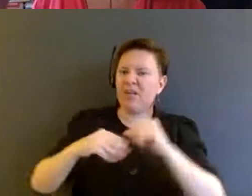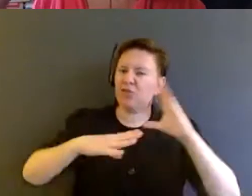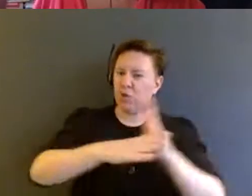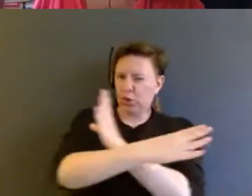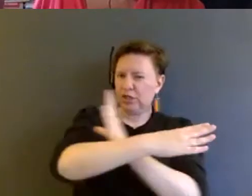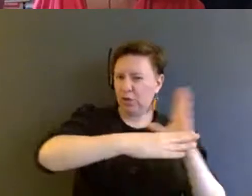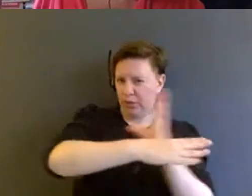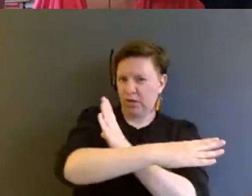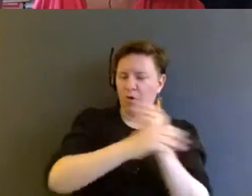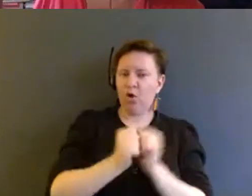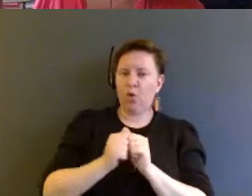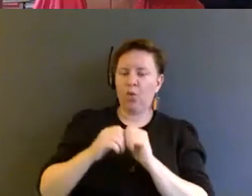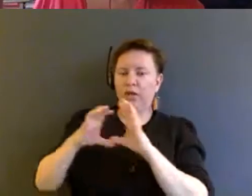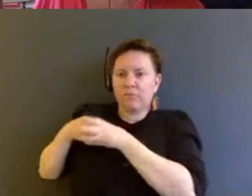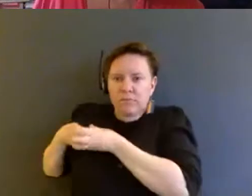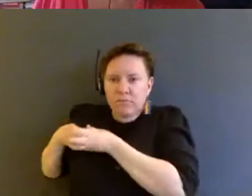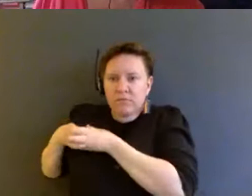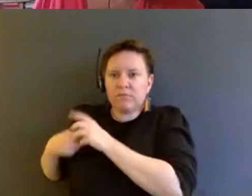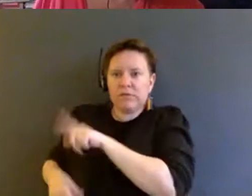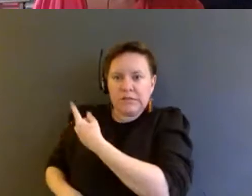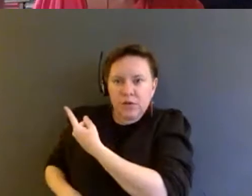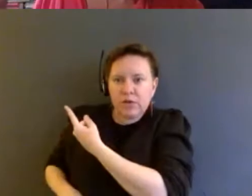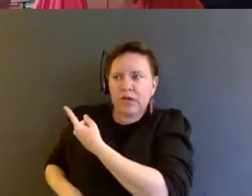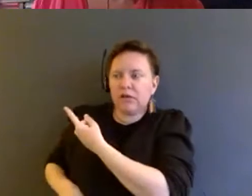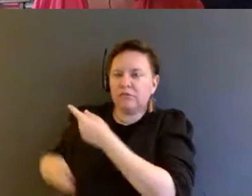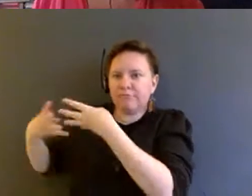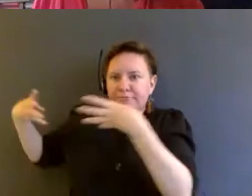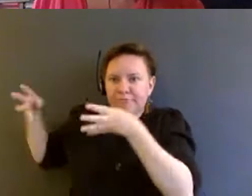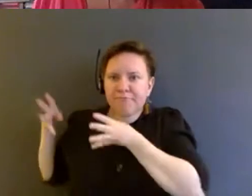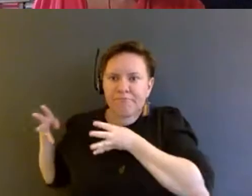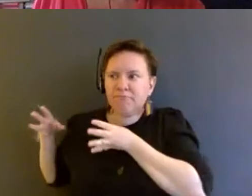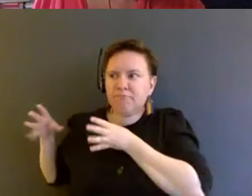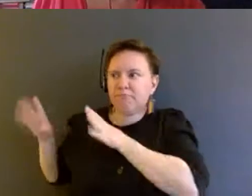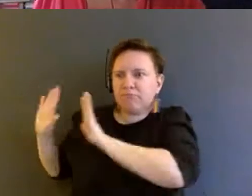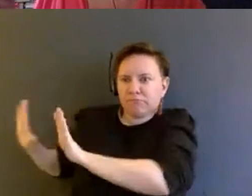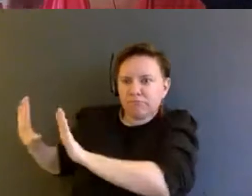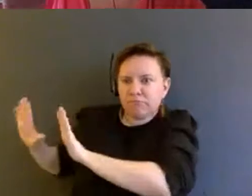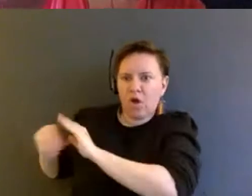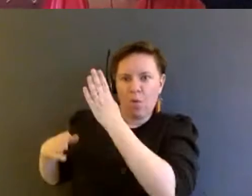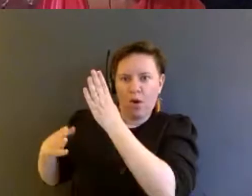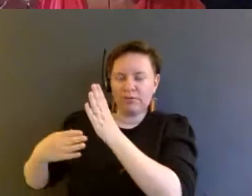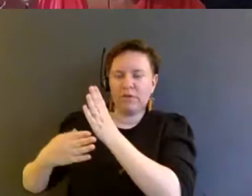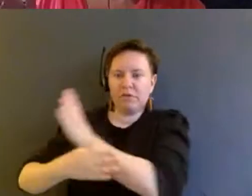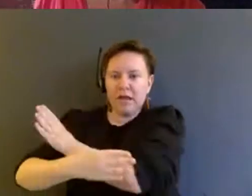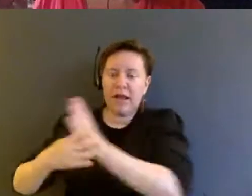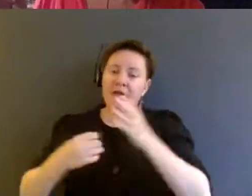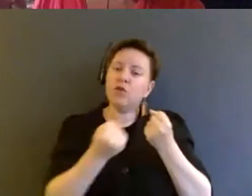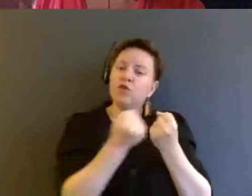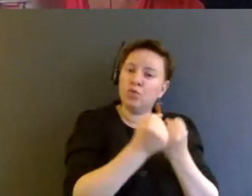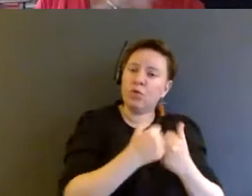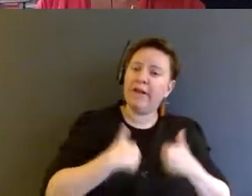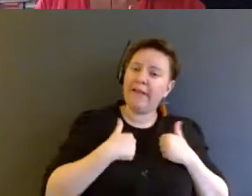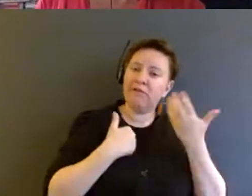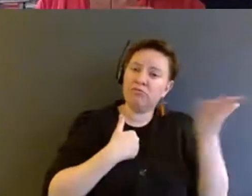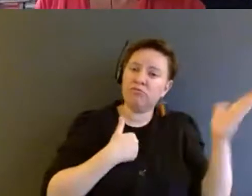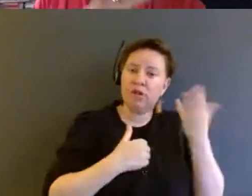with segregated congregate facility, meaning institutions, on one side, and supported living in one's home on